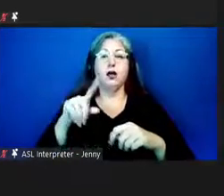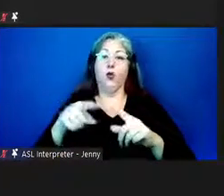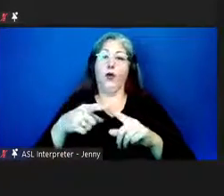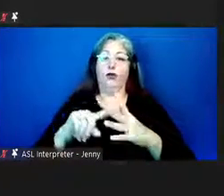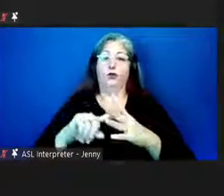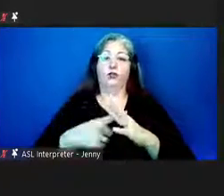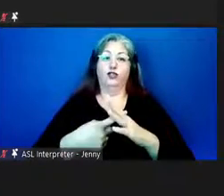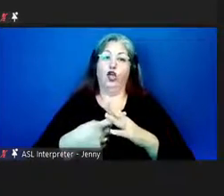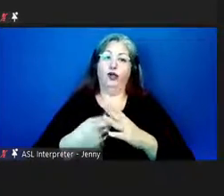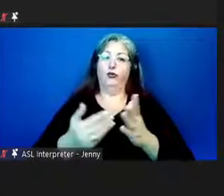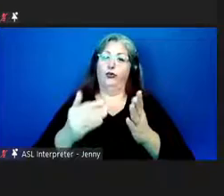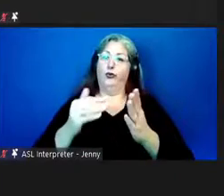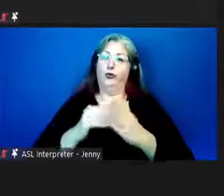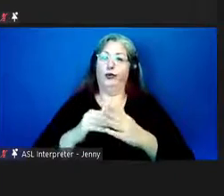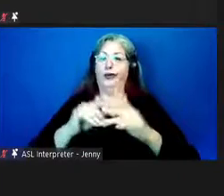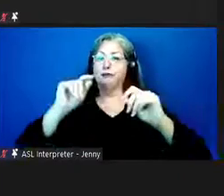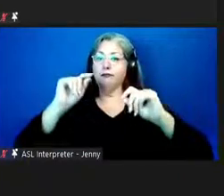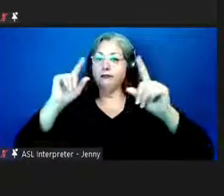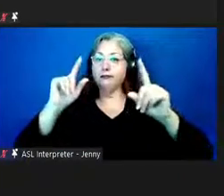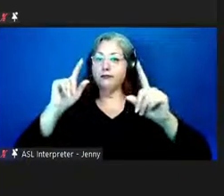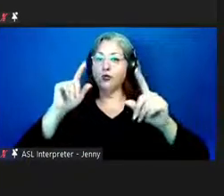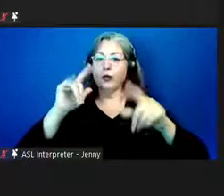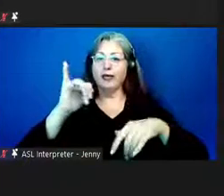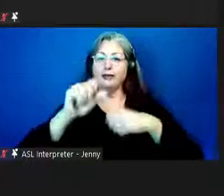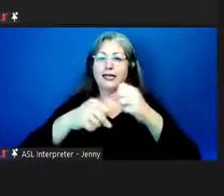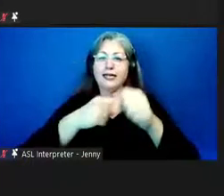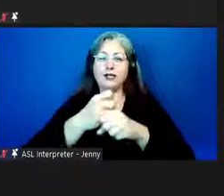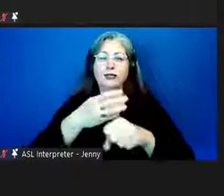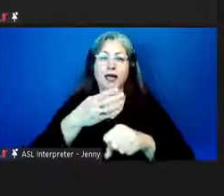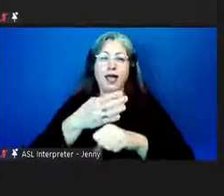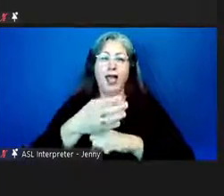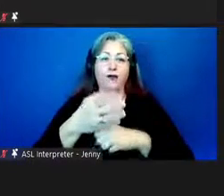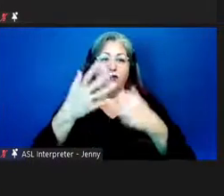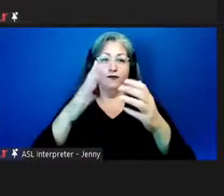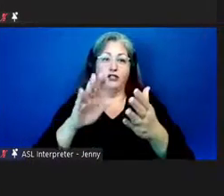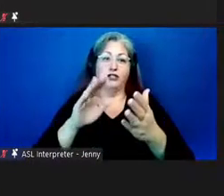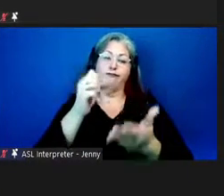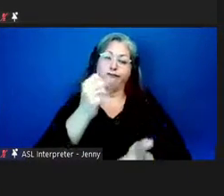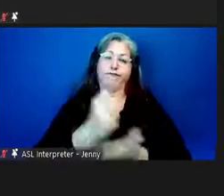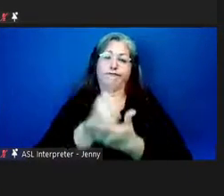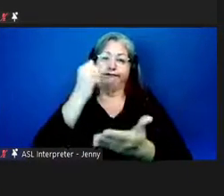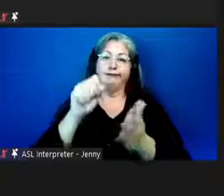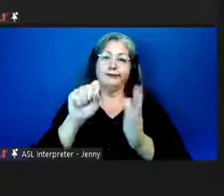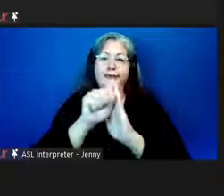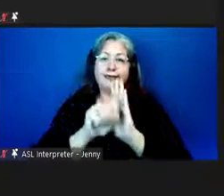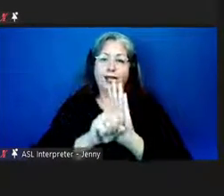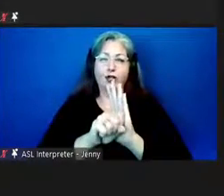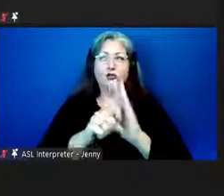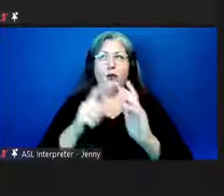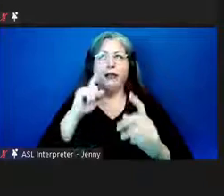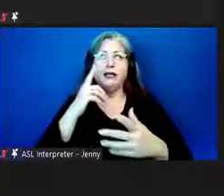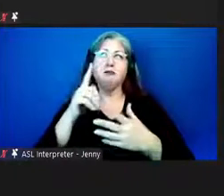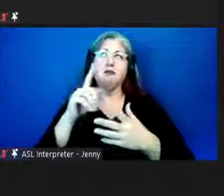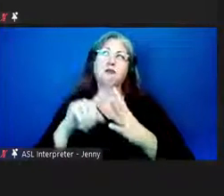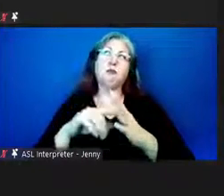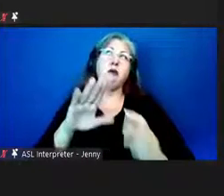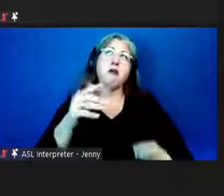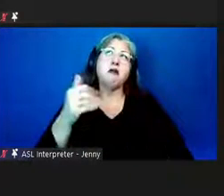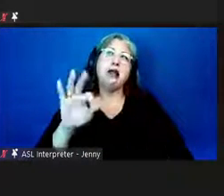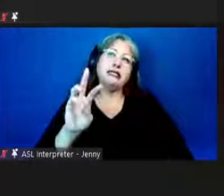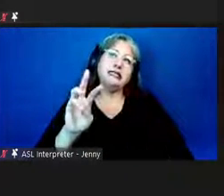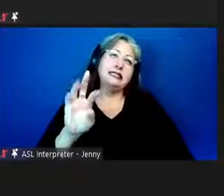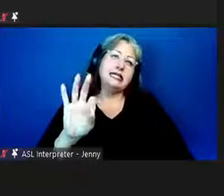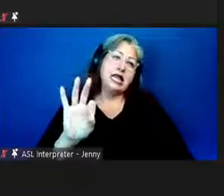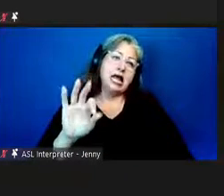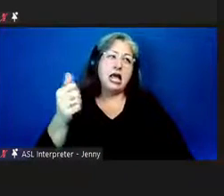was starting in 10 years after the uh statehood in 1959 so more like 1969 1970